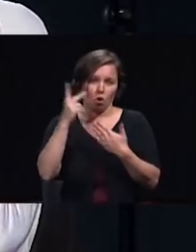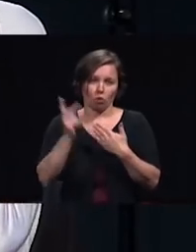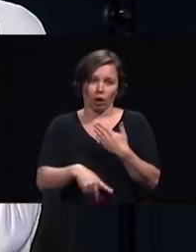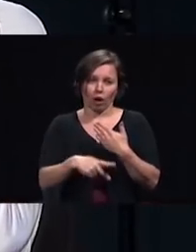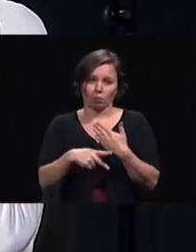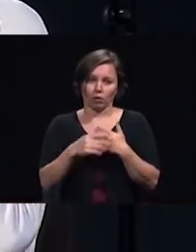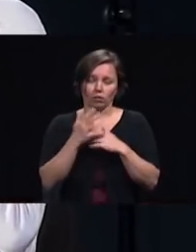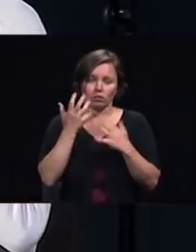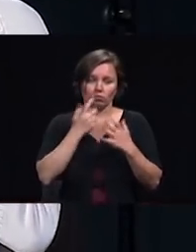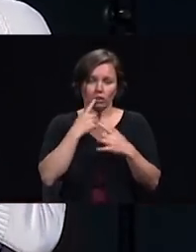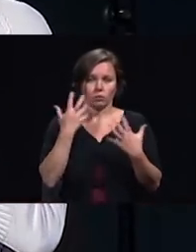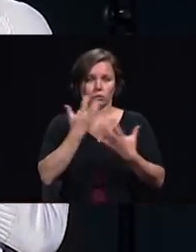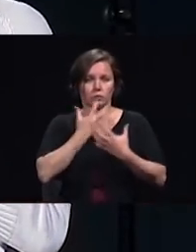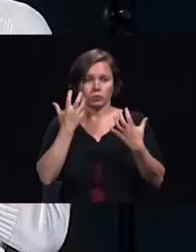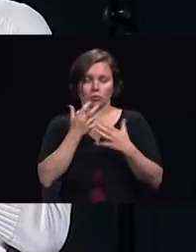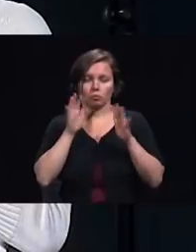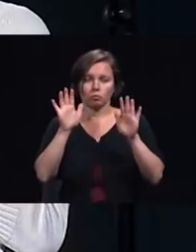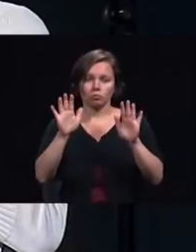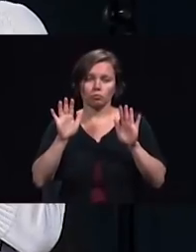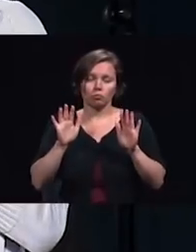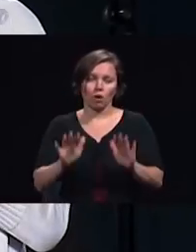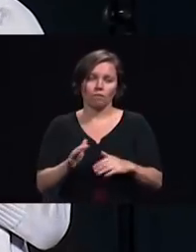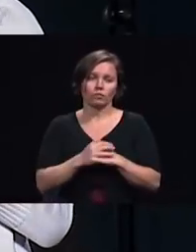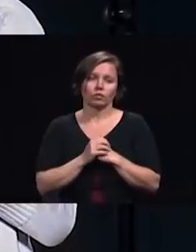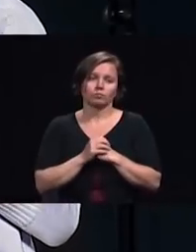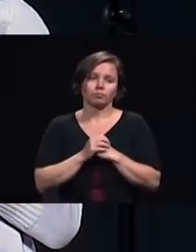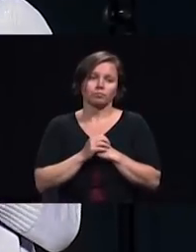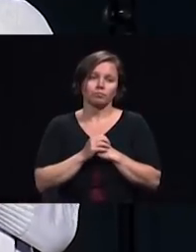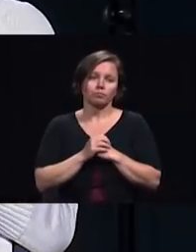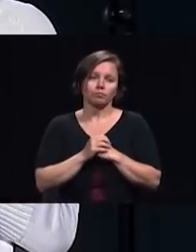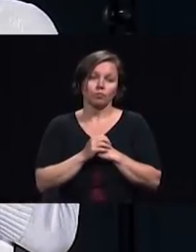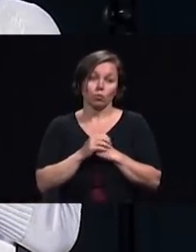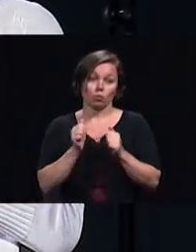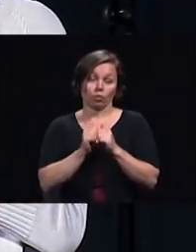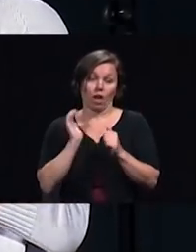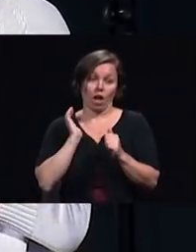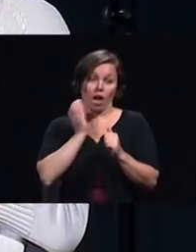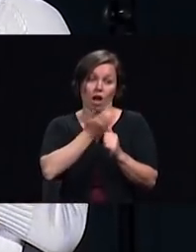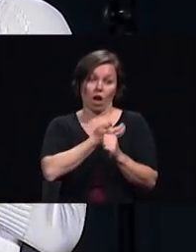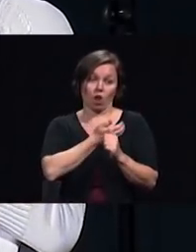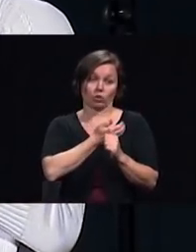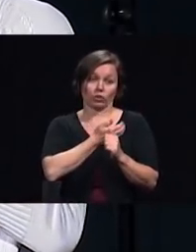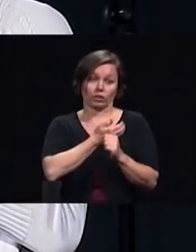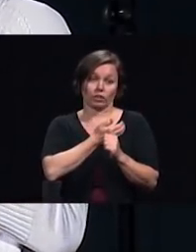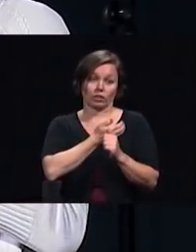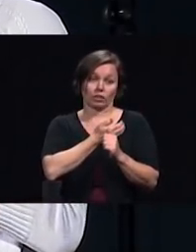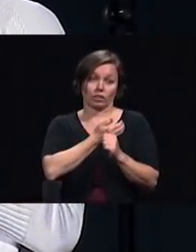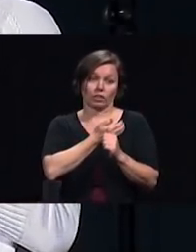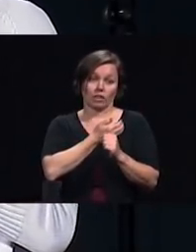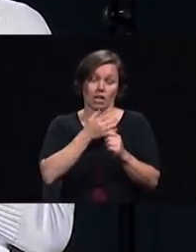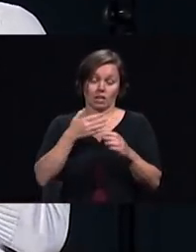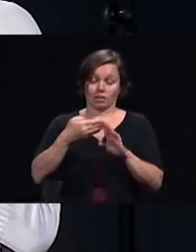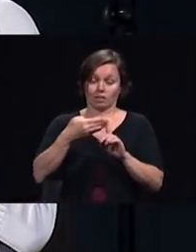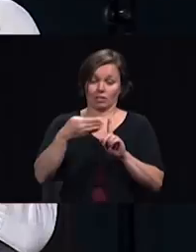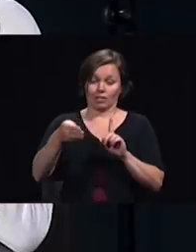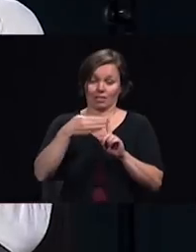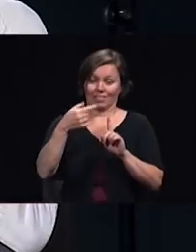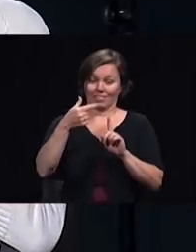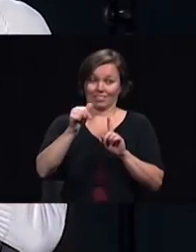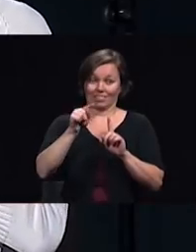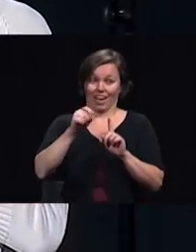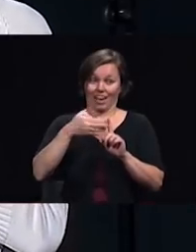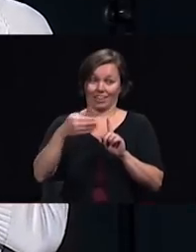outstanding in our upscale gated community we've developed friendships made an